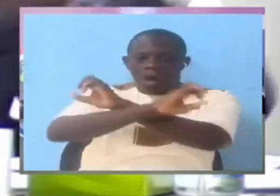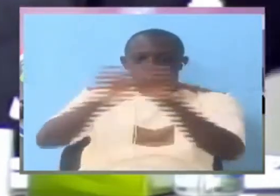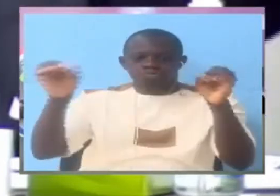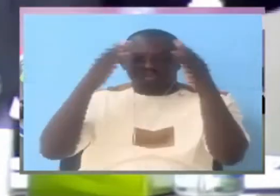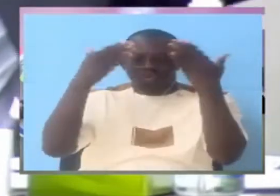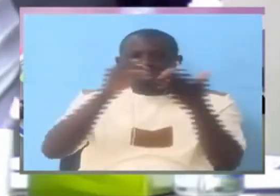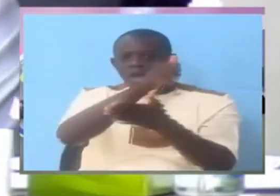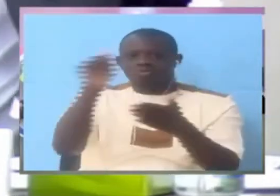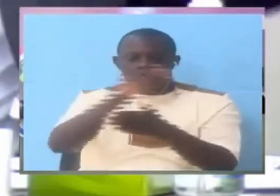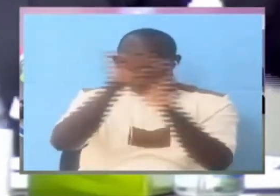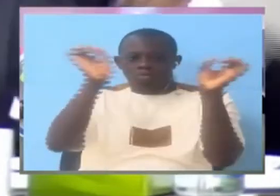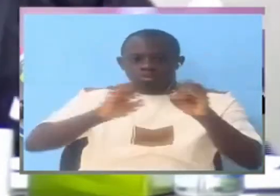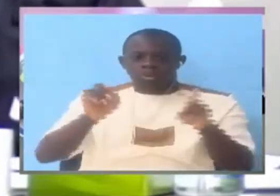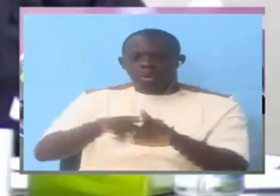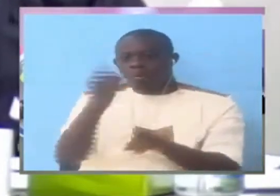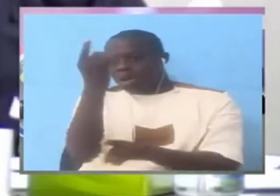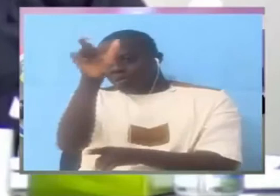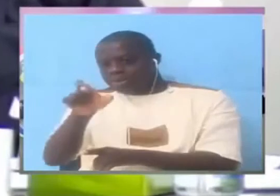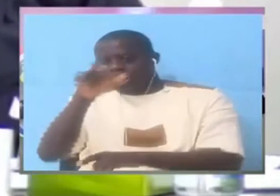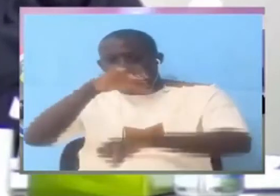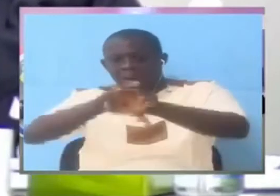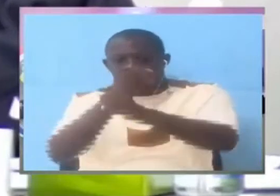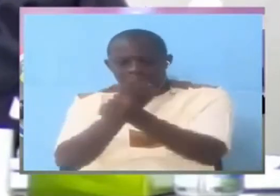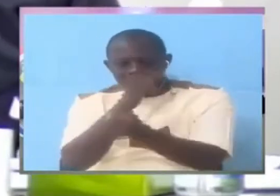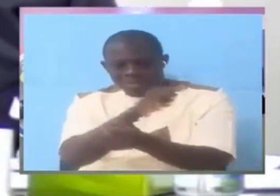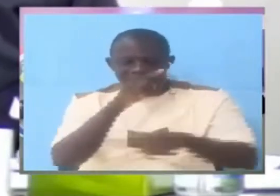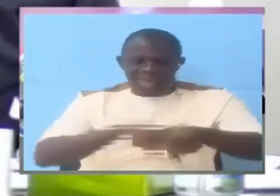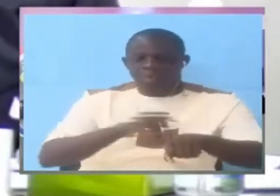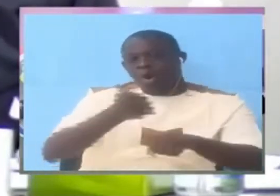One was arrested this time. The other was arrested that time.